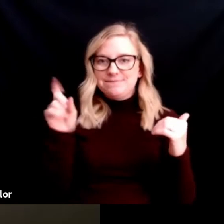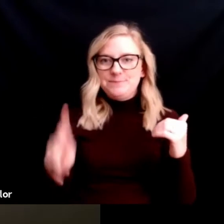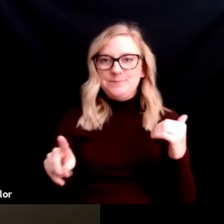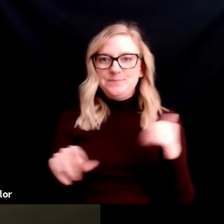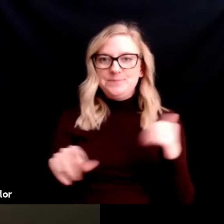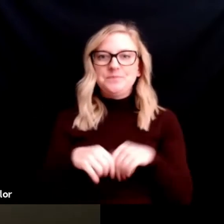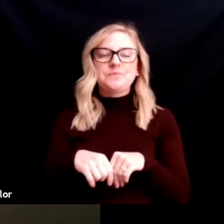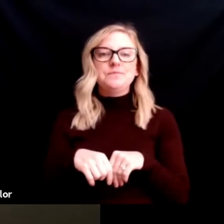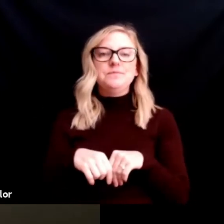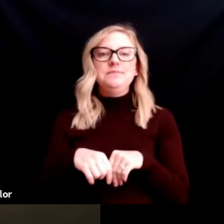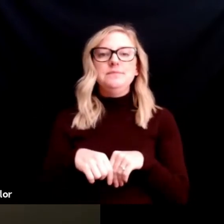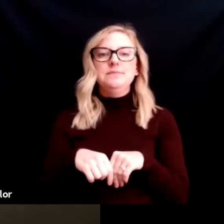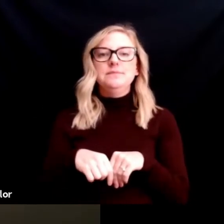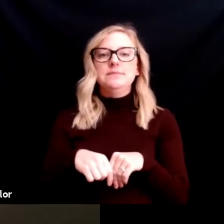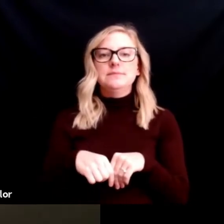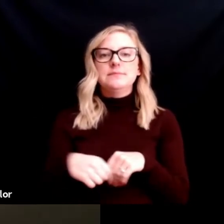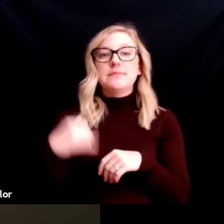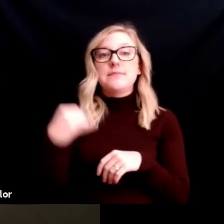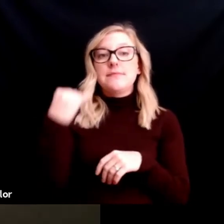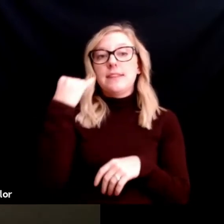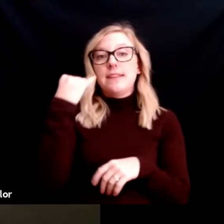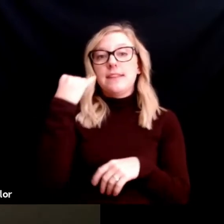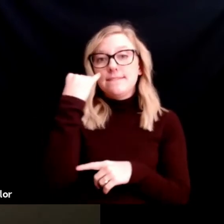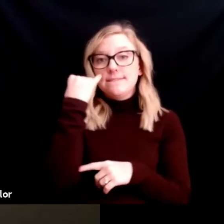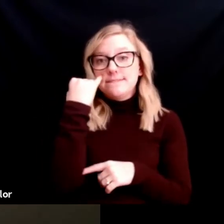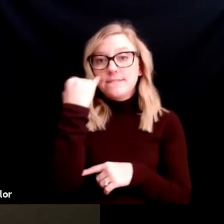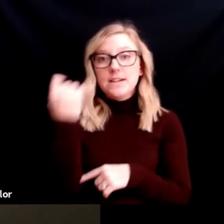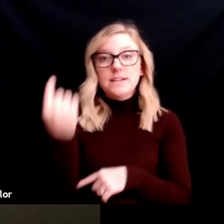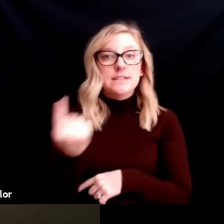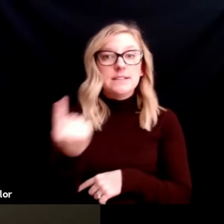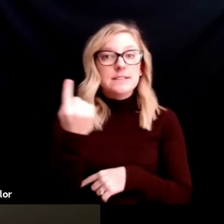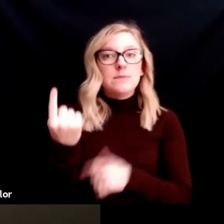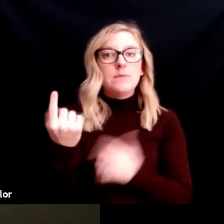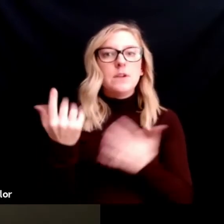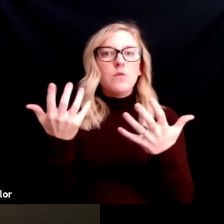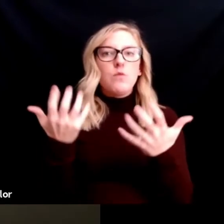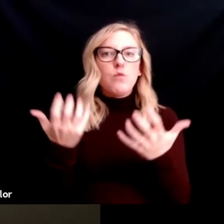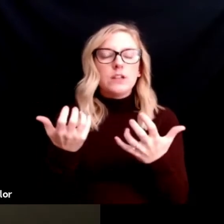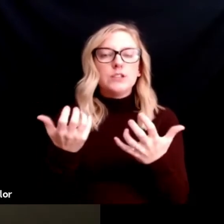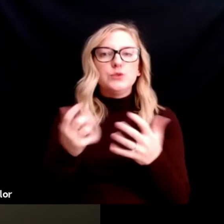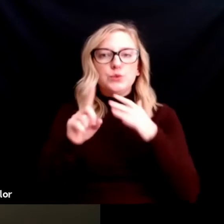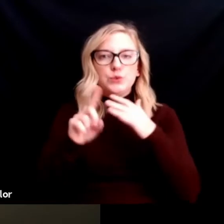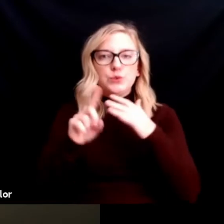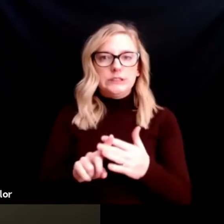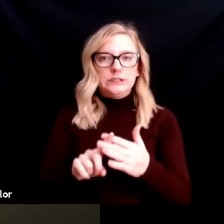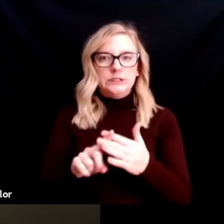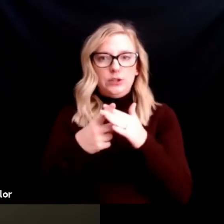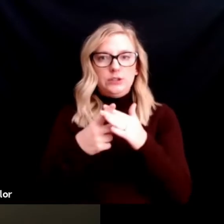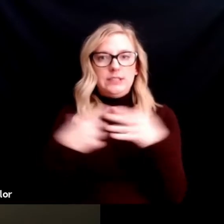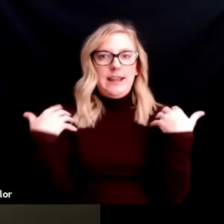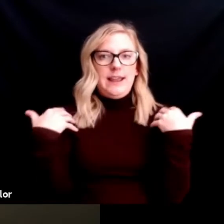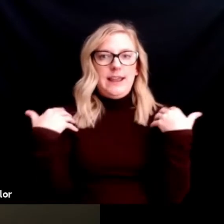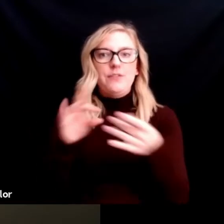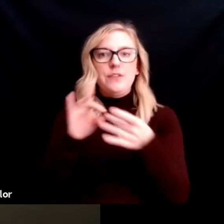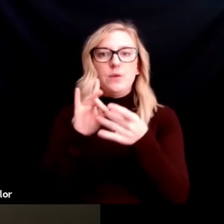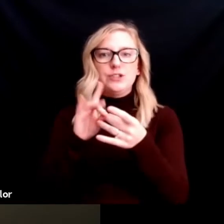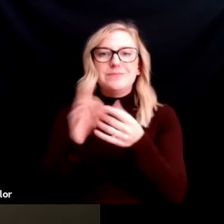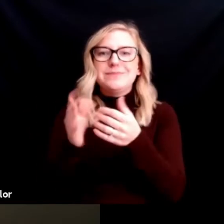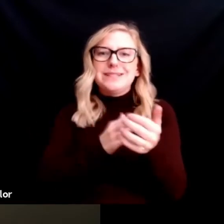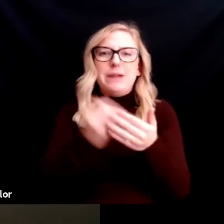If someone wanted to start a healthy relationship, whether that be platonic or romantic,